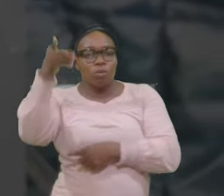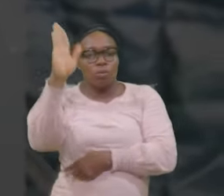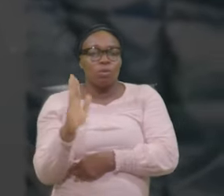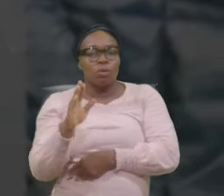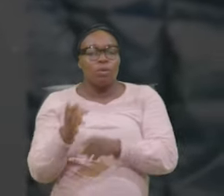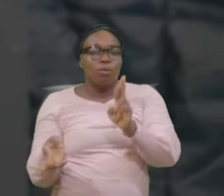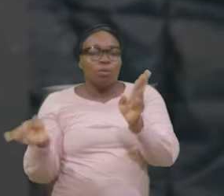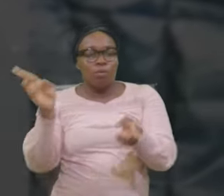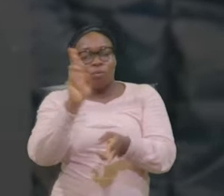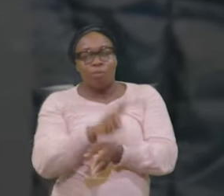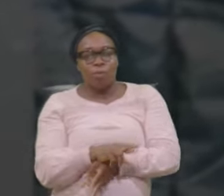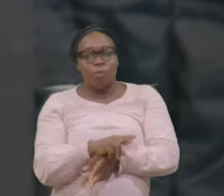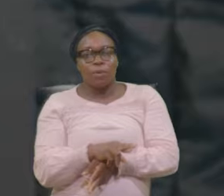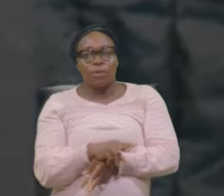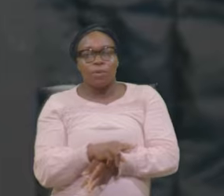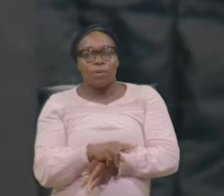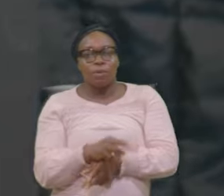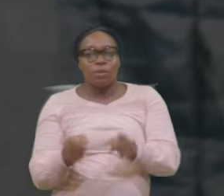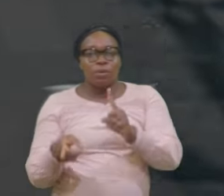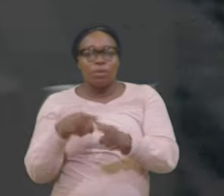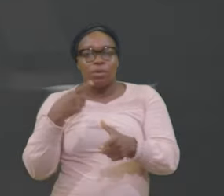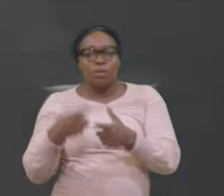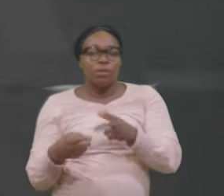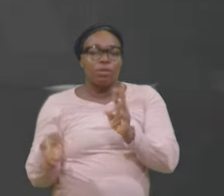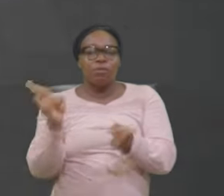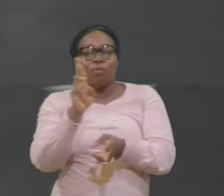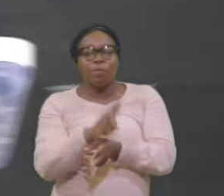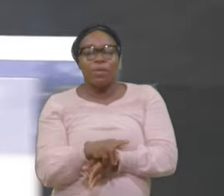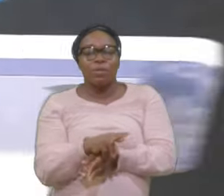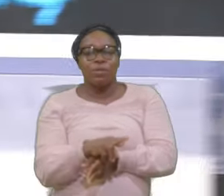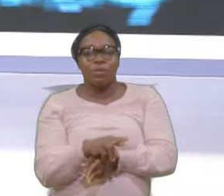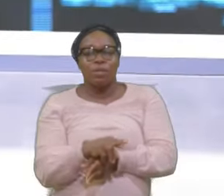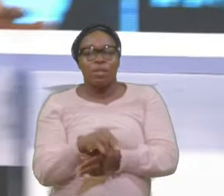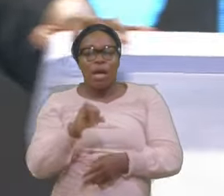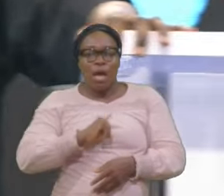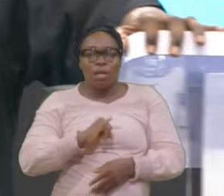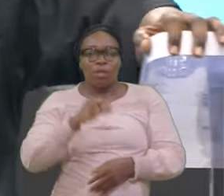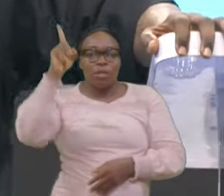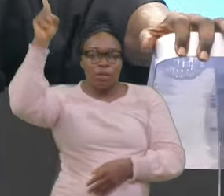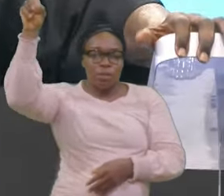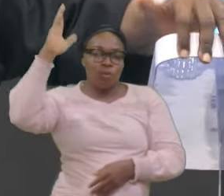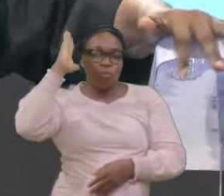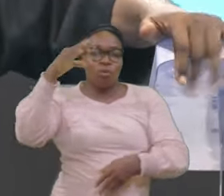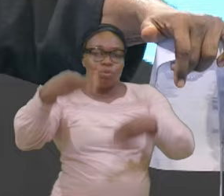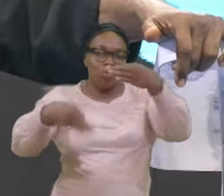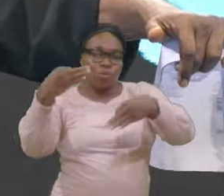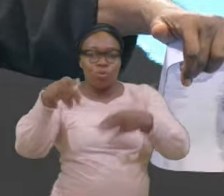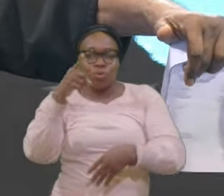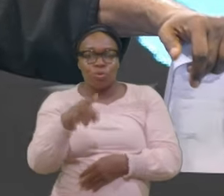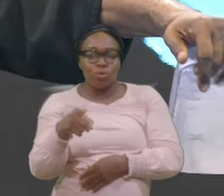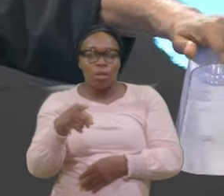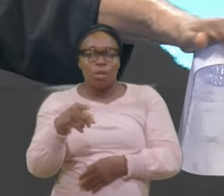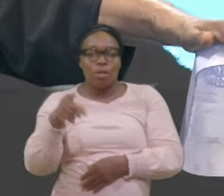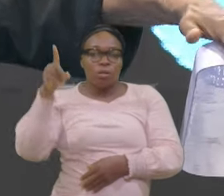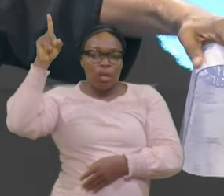Then He Says Repent Look At God He Says I Will Judge You I Will Judge You And I Will Lay